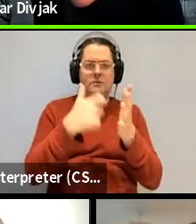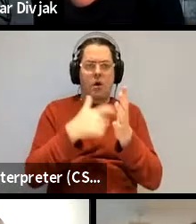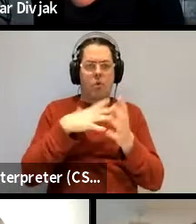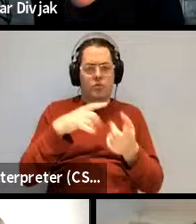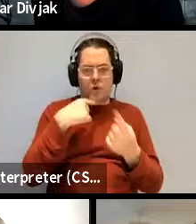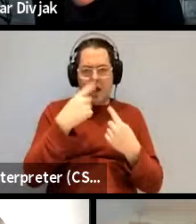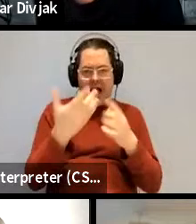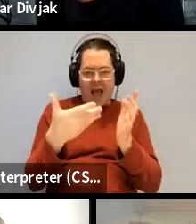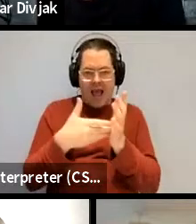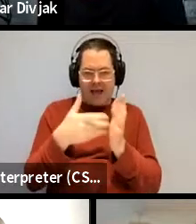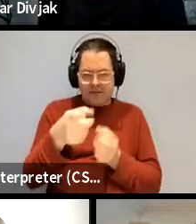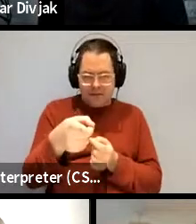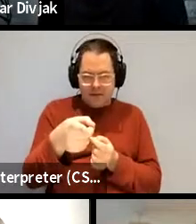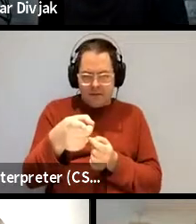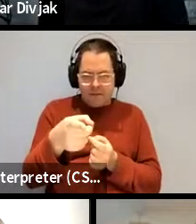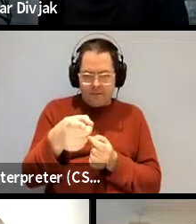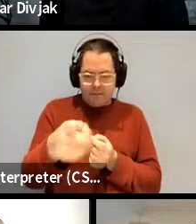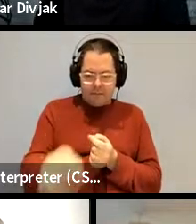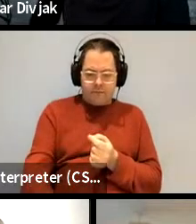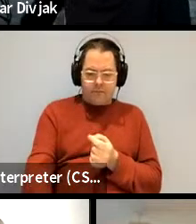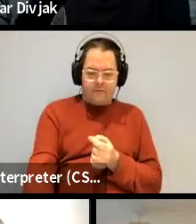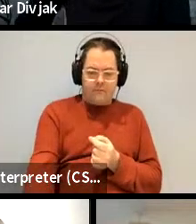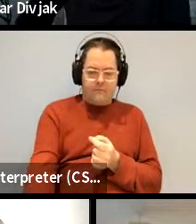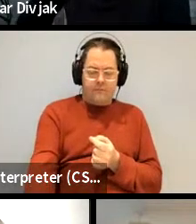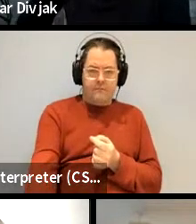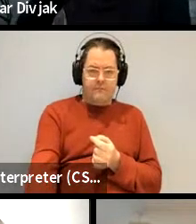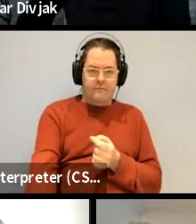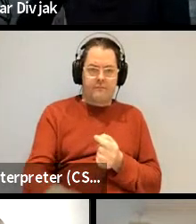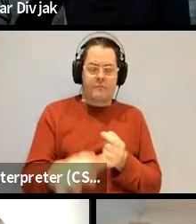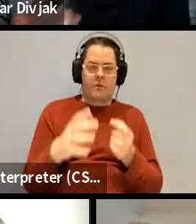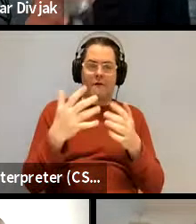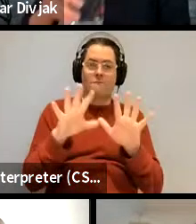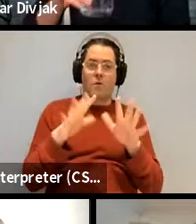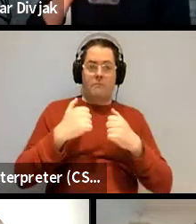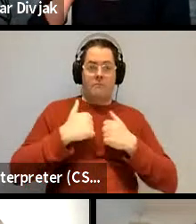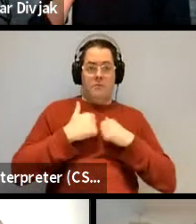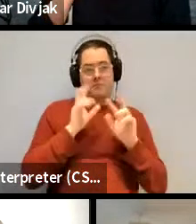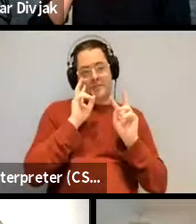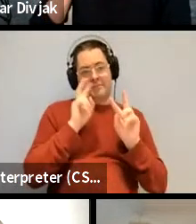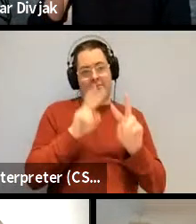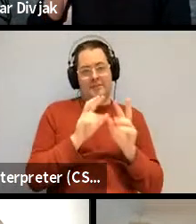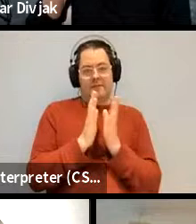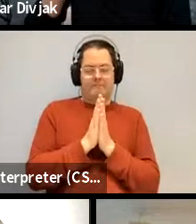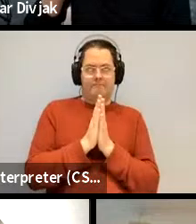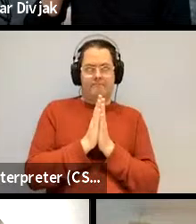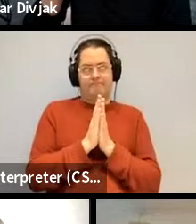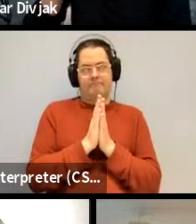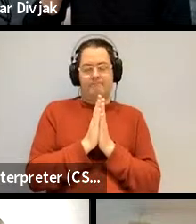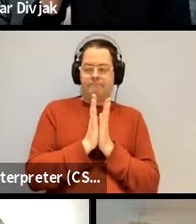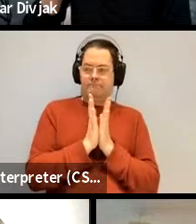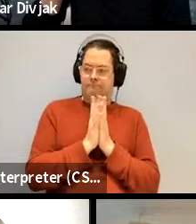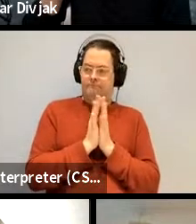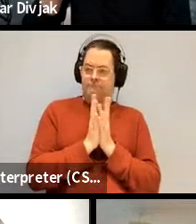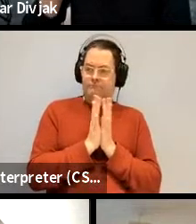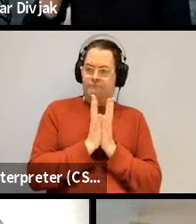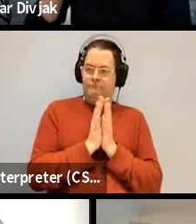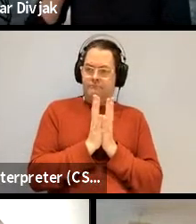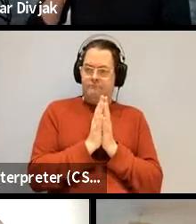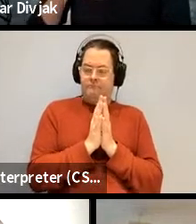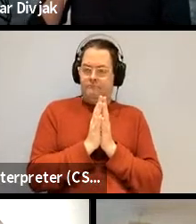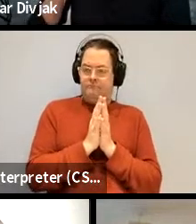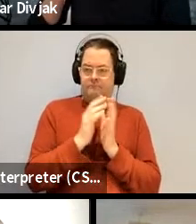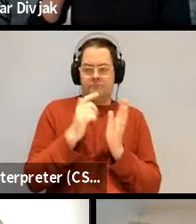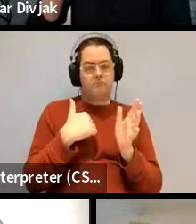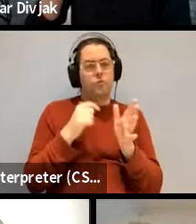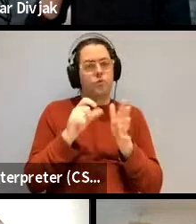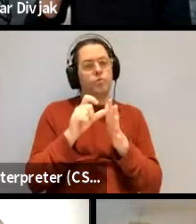you mean on the technical side or from the technical perspective well uh you know what we did